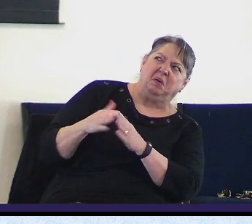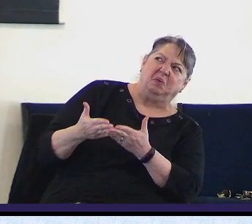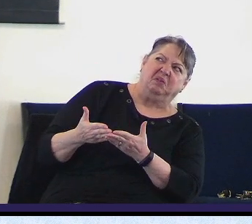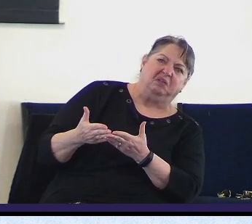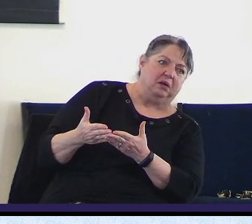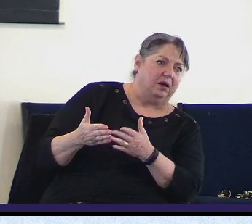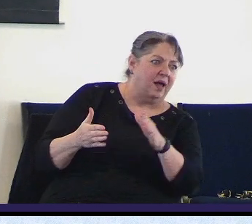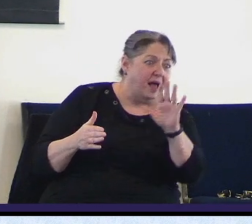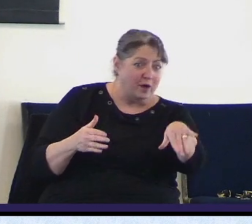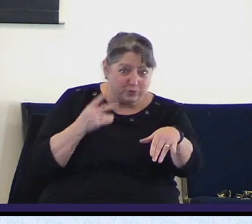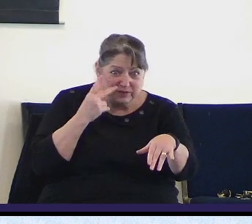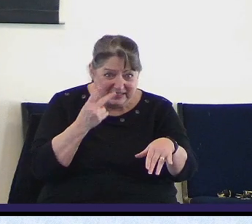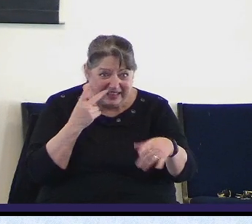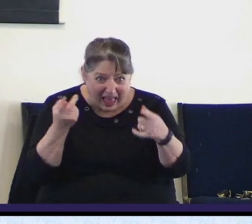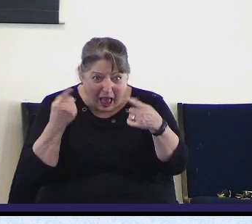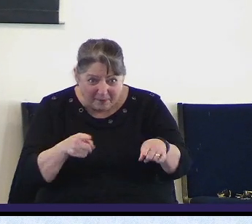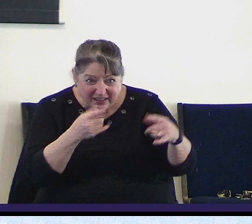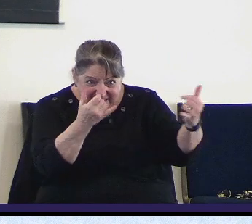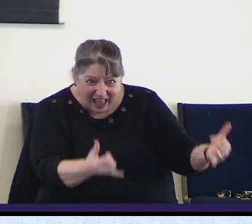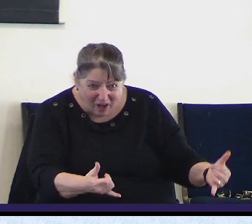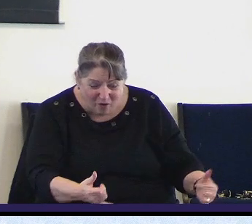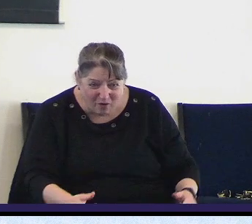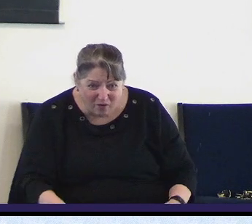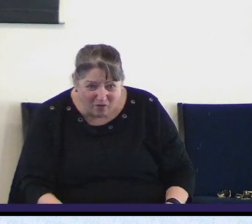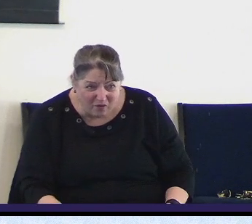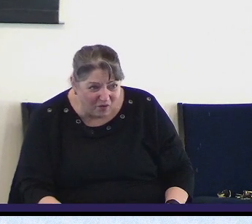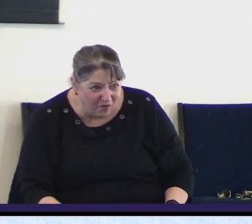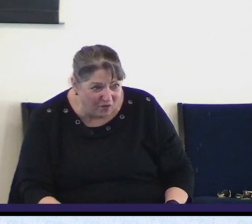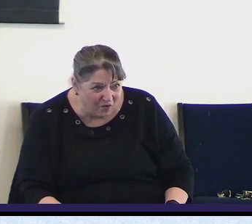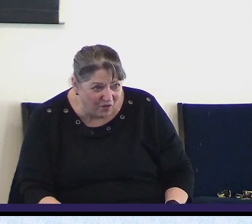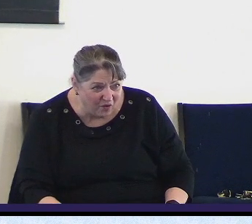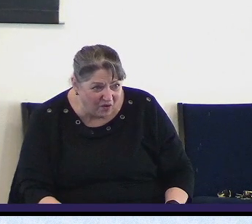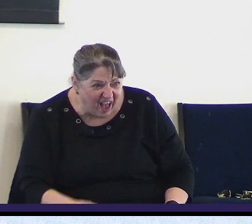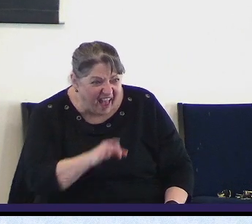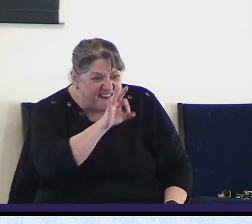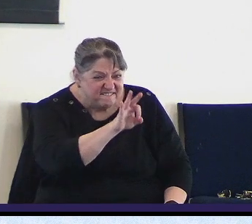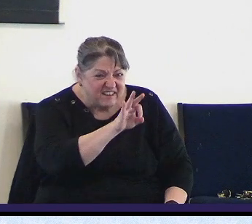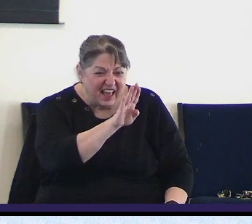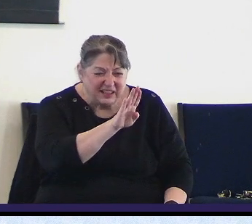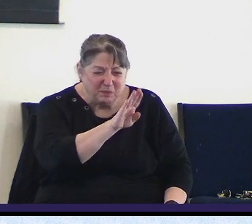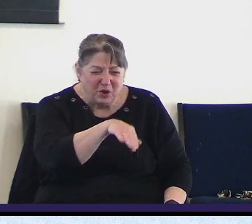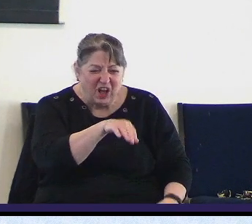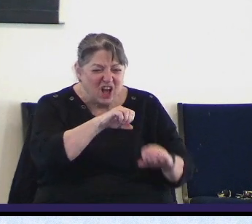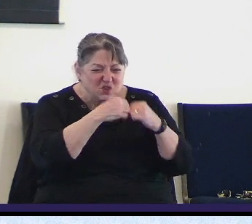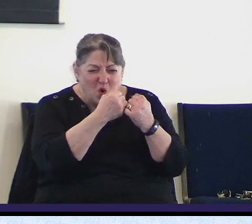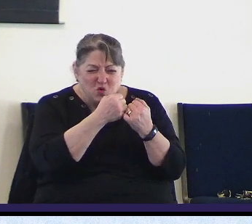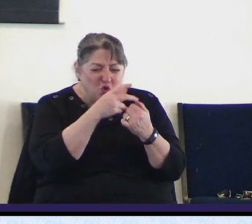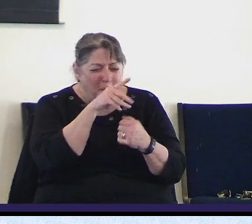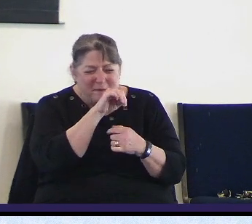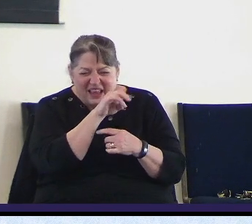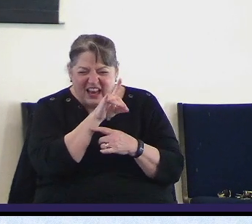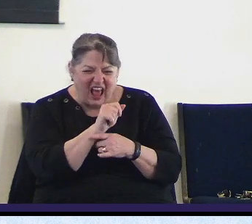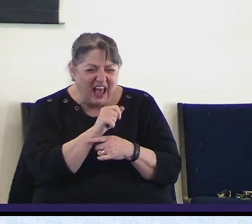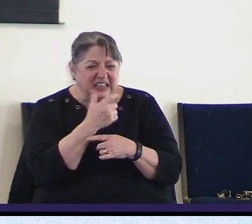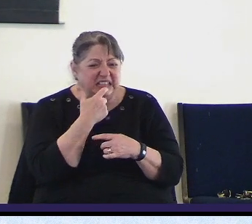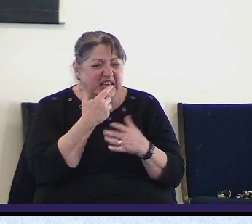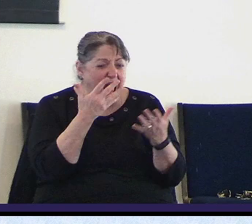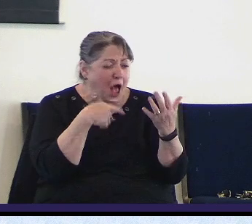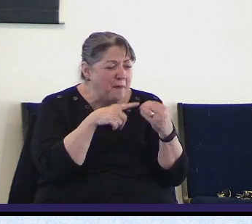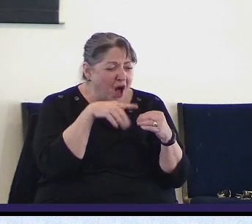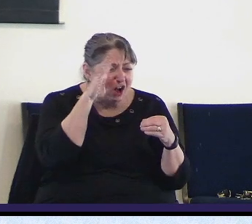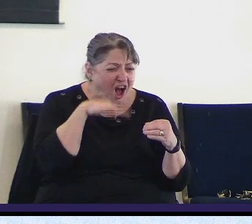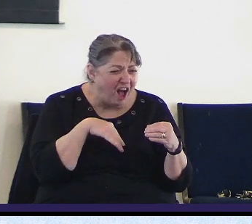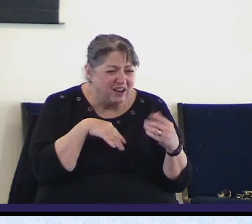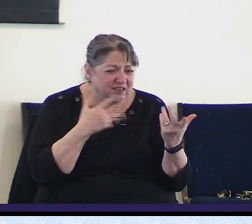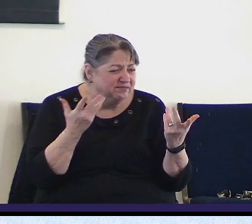world today what does social media have to say about God what the social media have to say about our